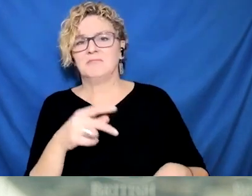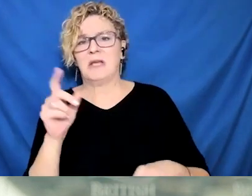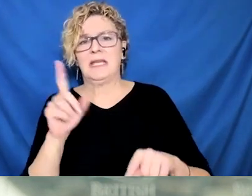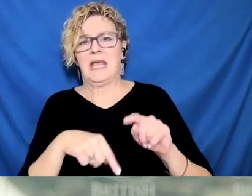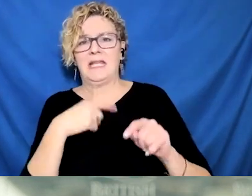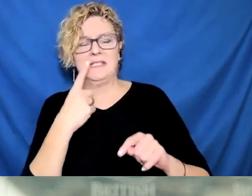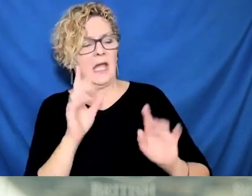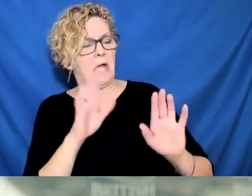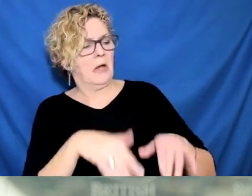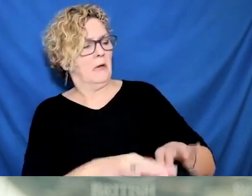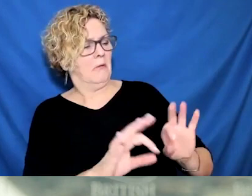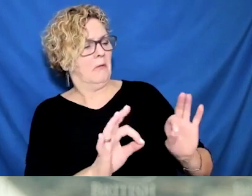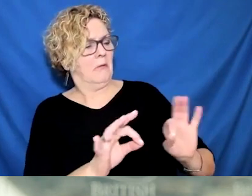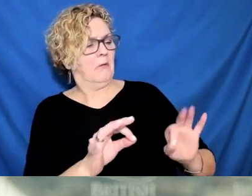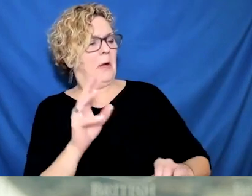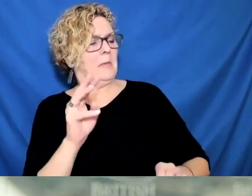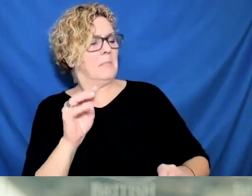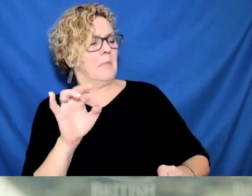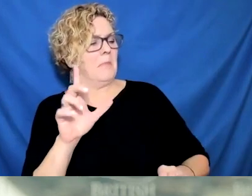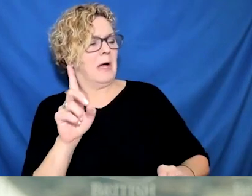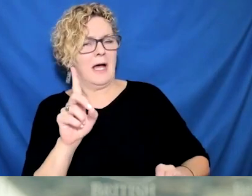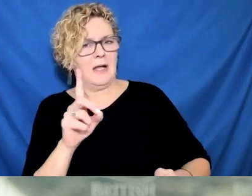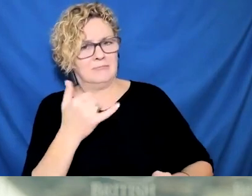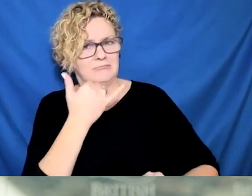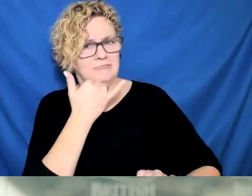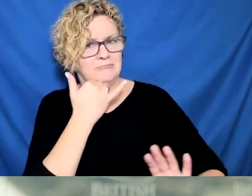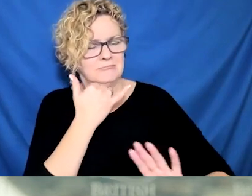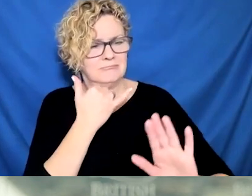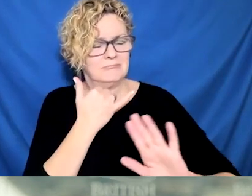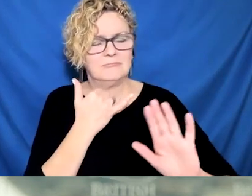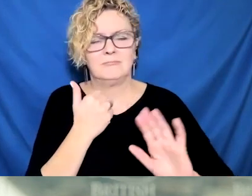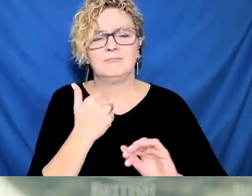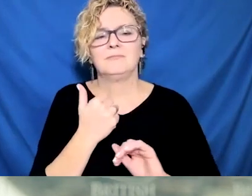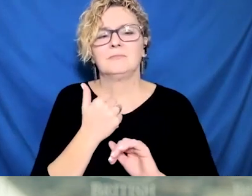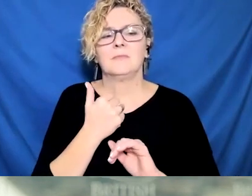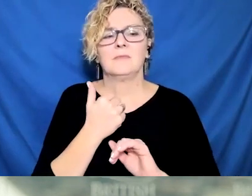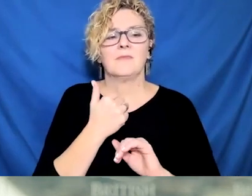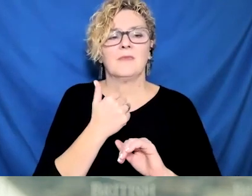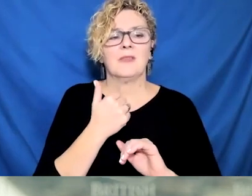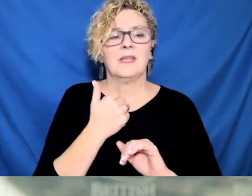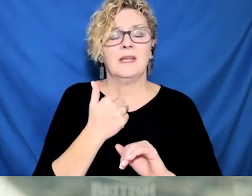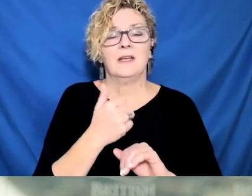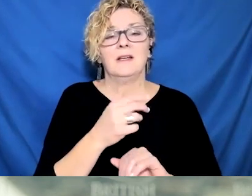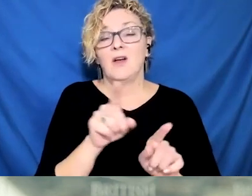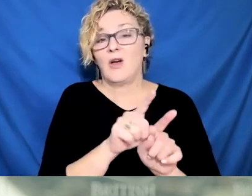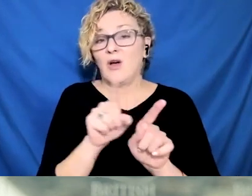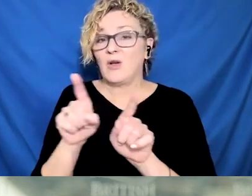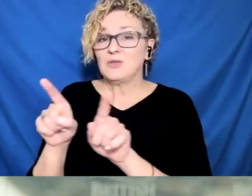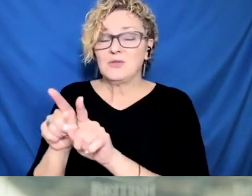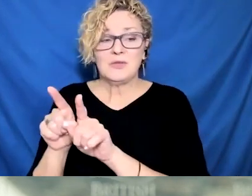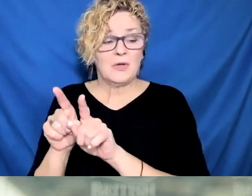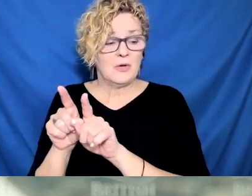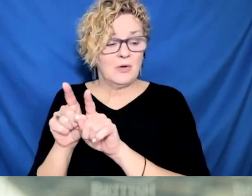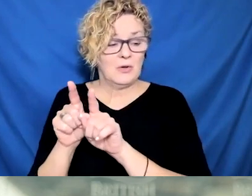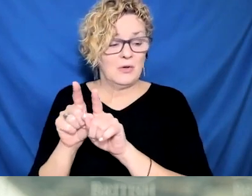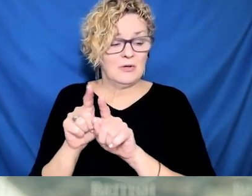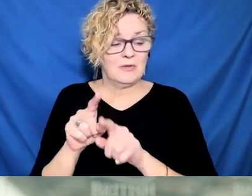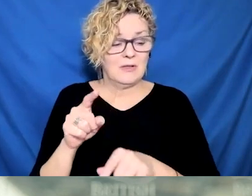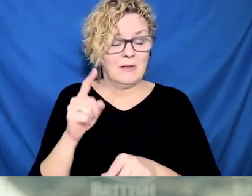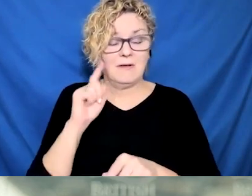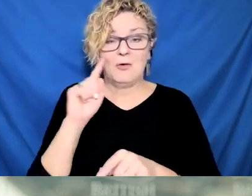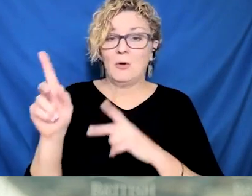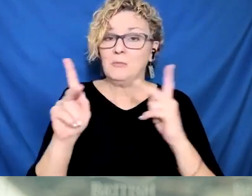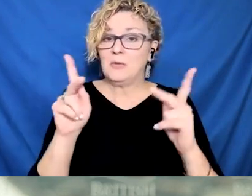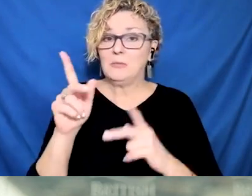category, people over 70, who are eligible, have got their second, their third doses, their booster doses. Earlier, before that,